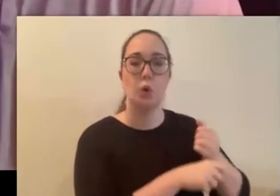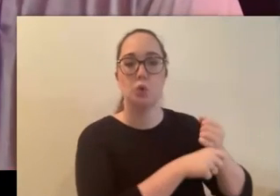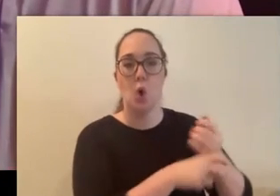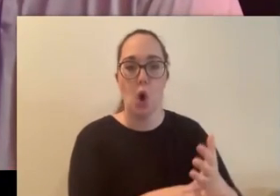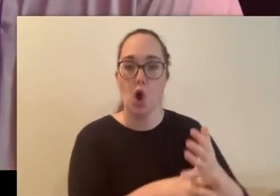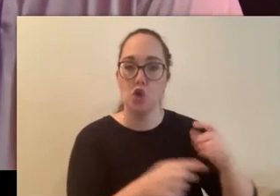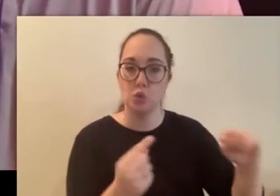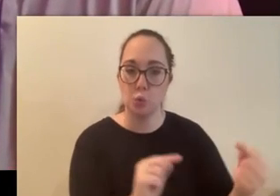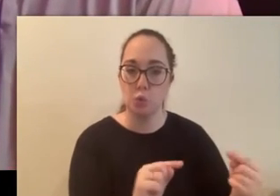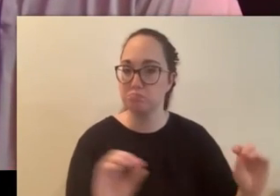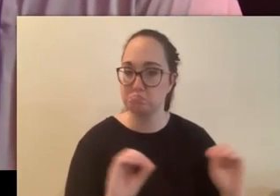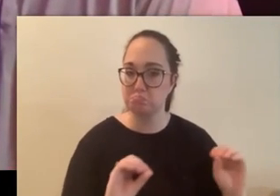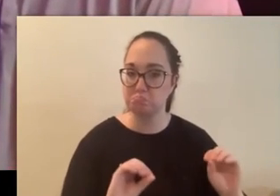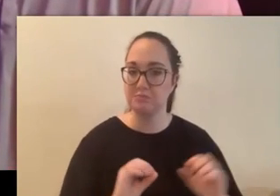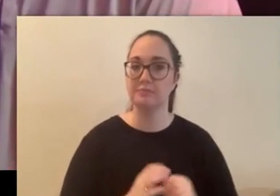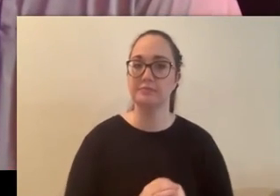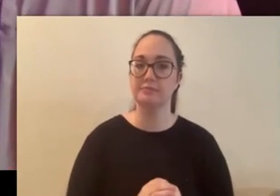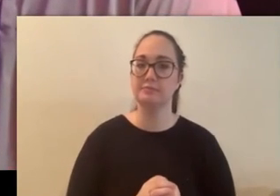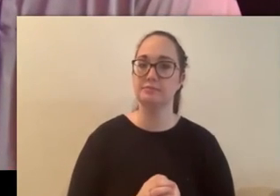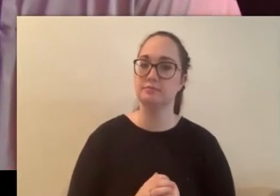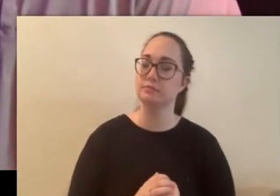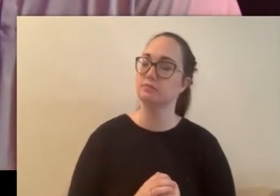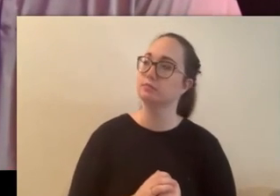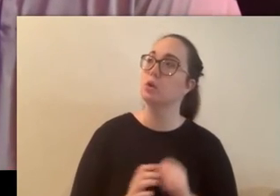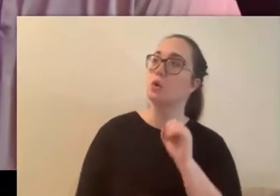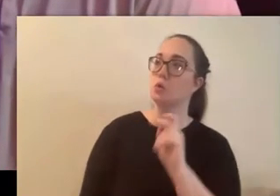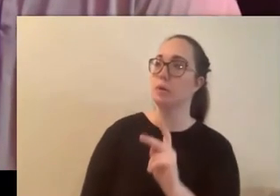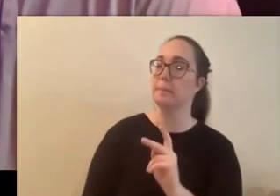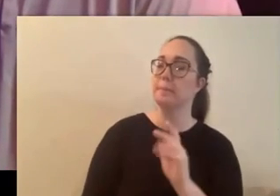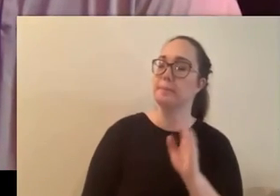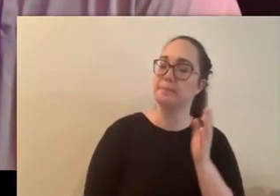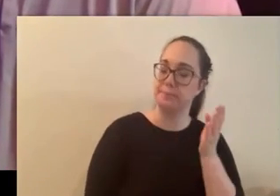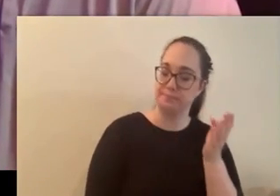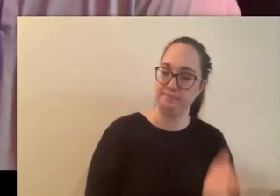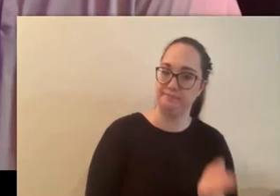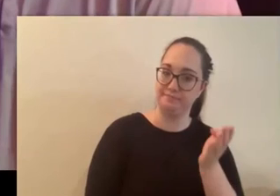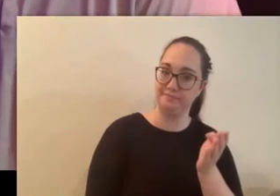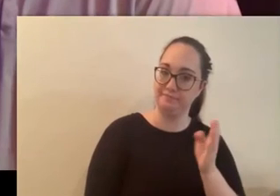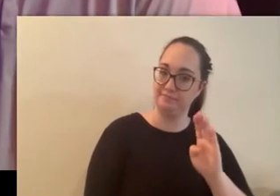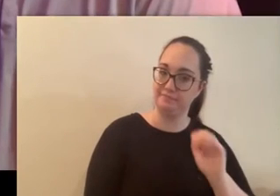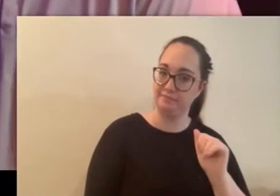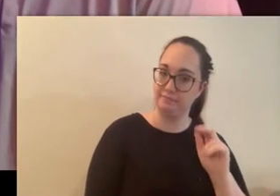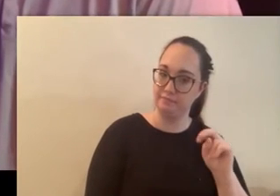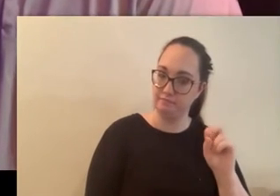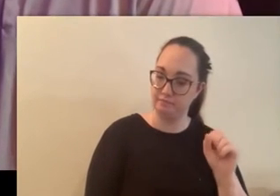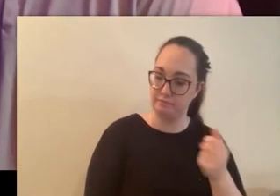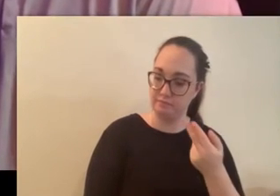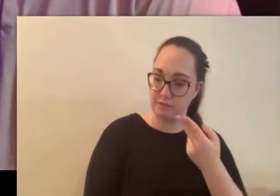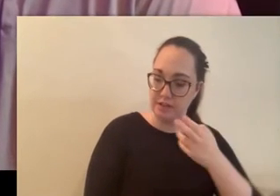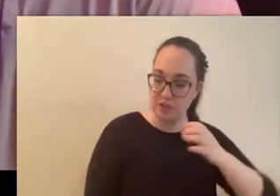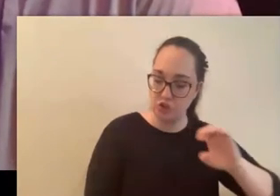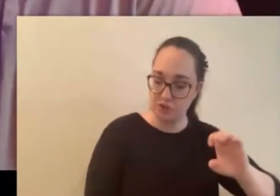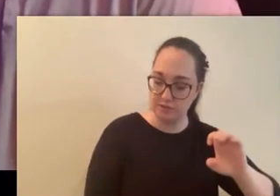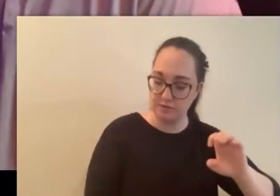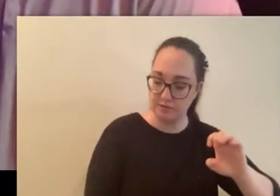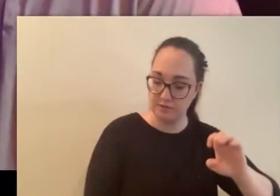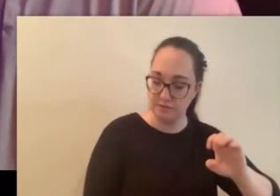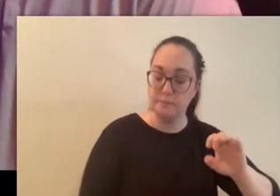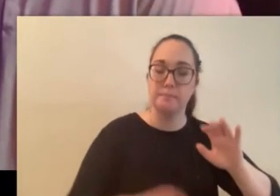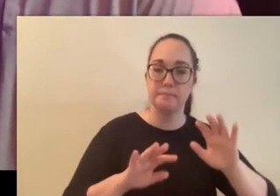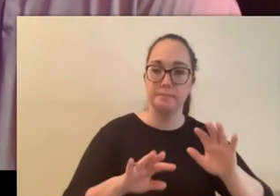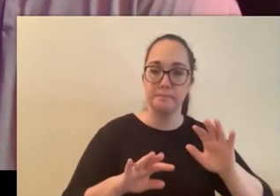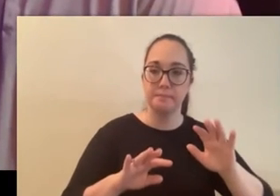so is she is the banshee is it the soul of